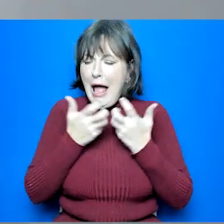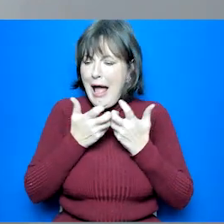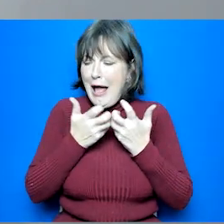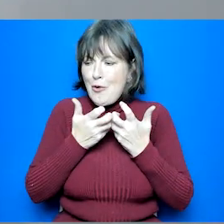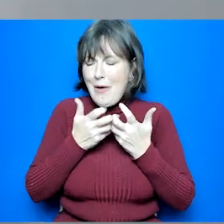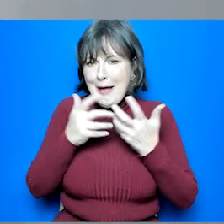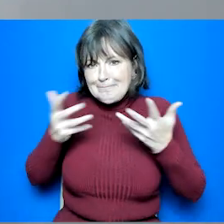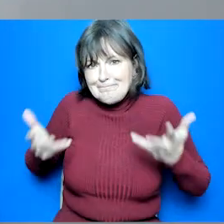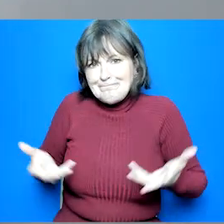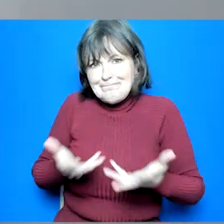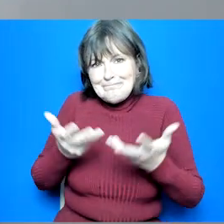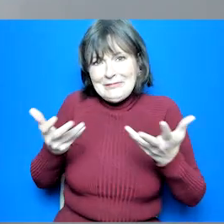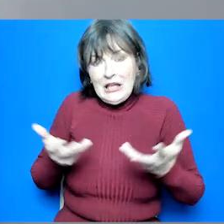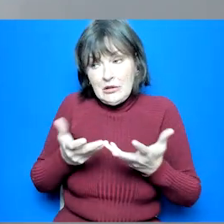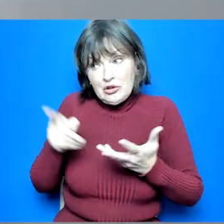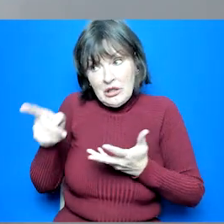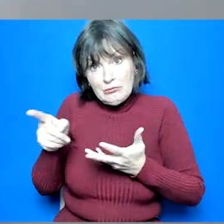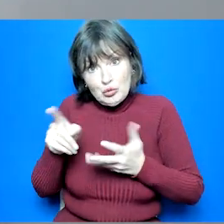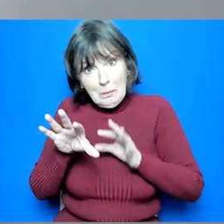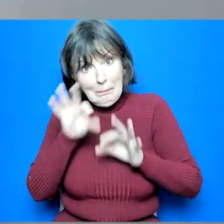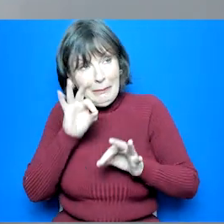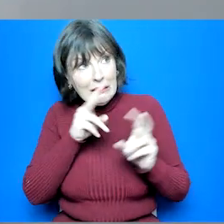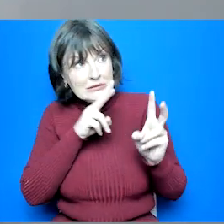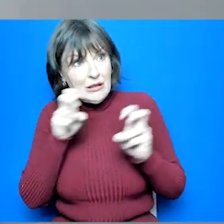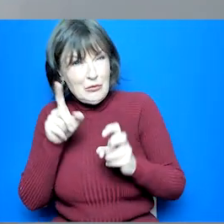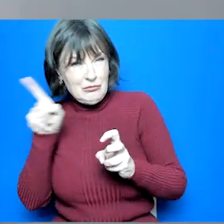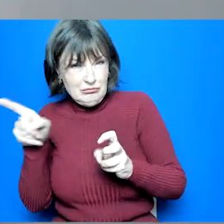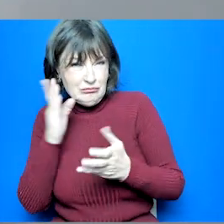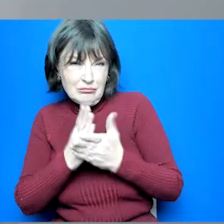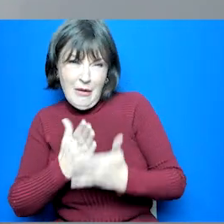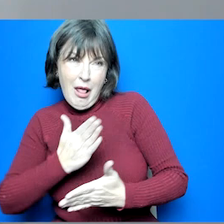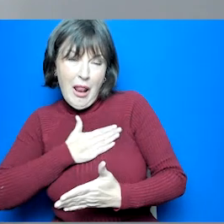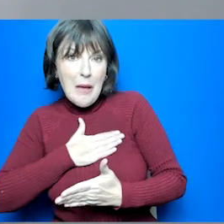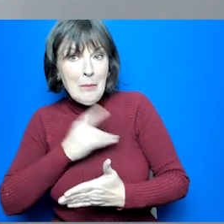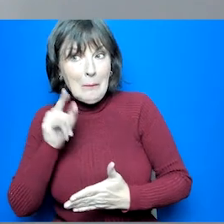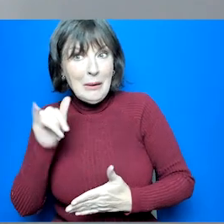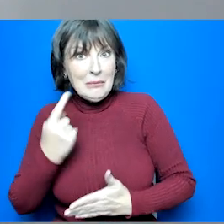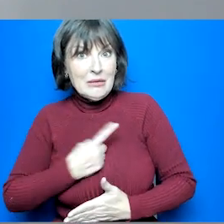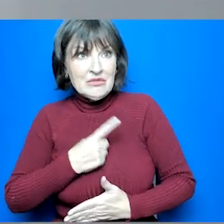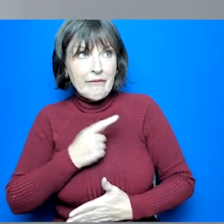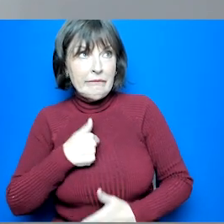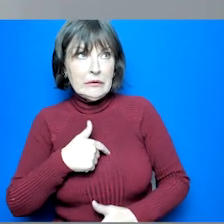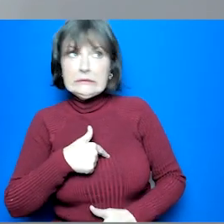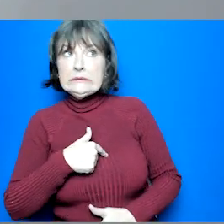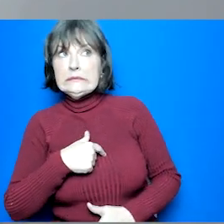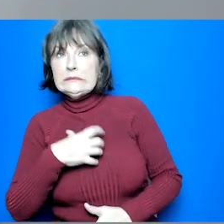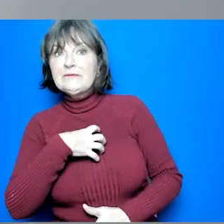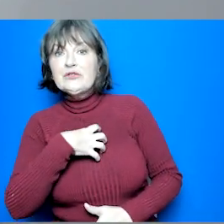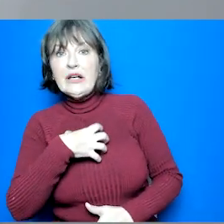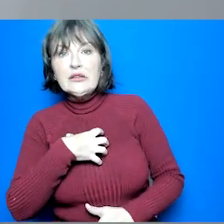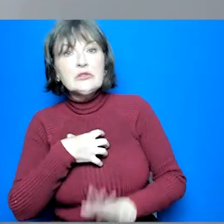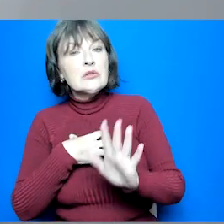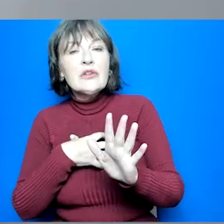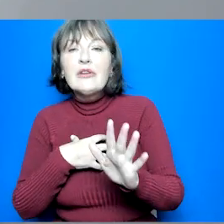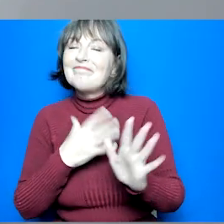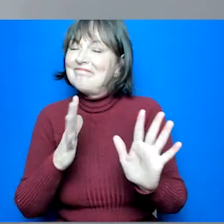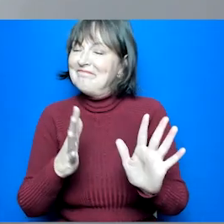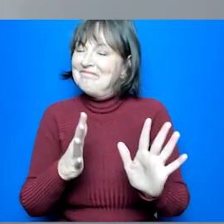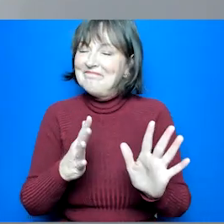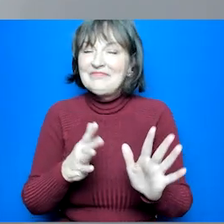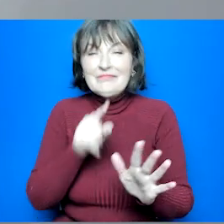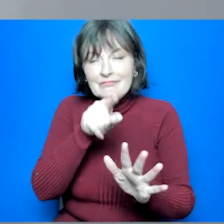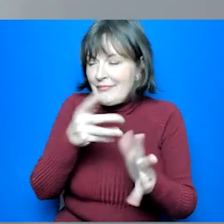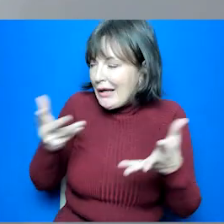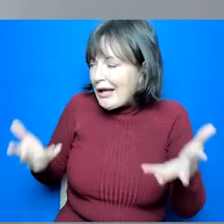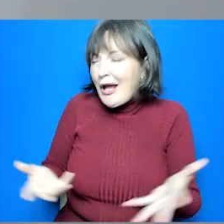choose subjects they like but are too afraid to do as a key career influencer as we said earlier you can encourage them